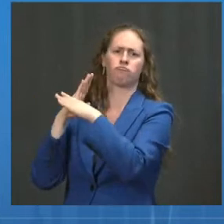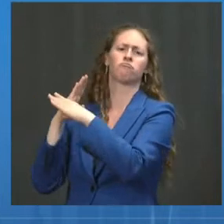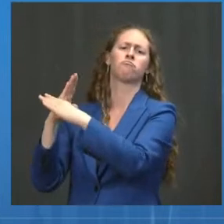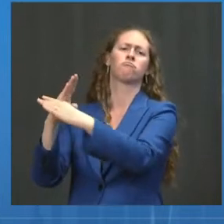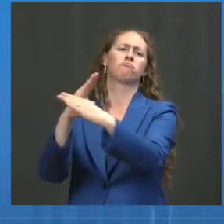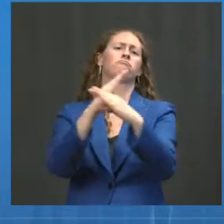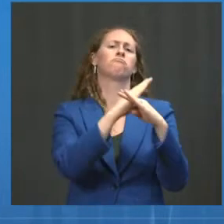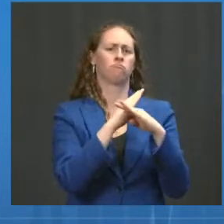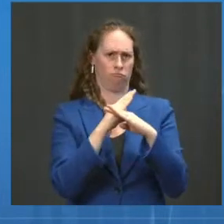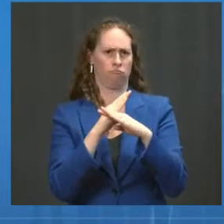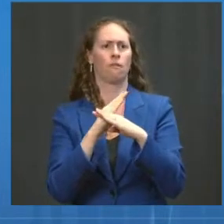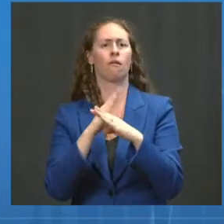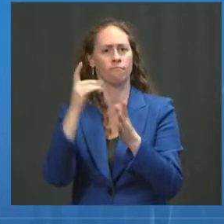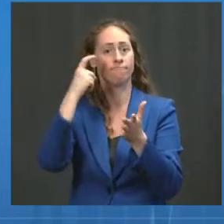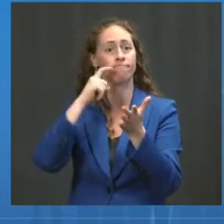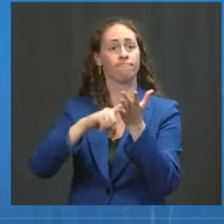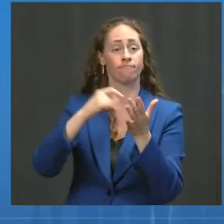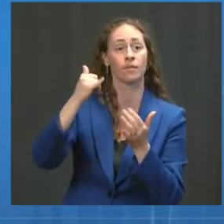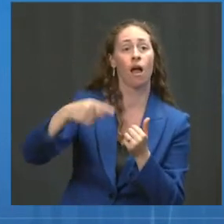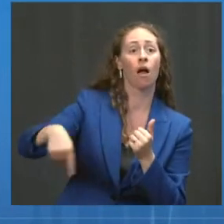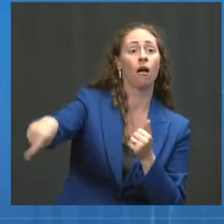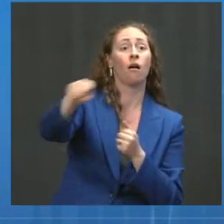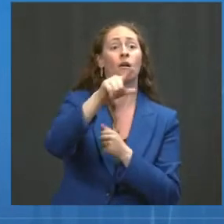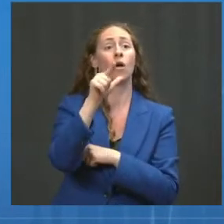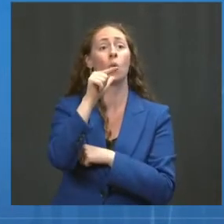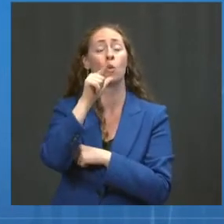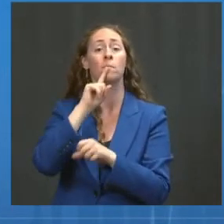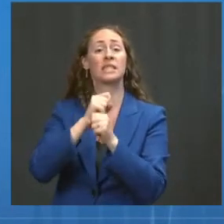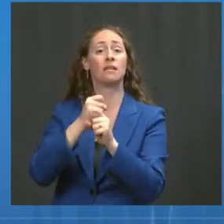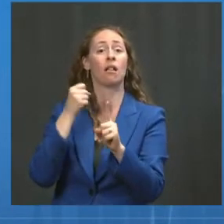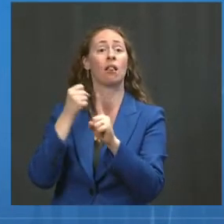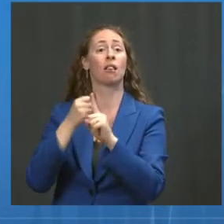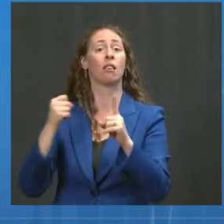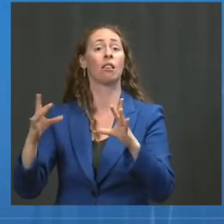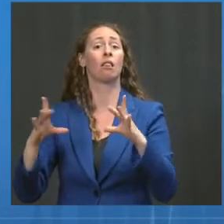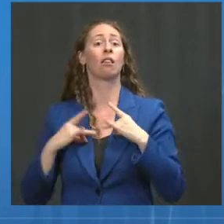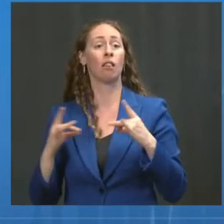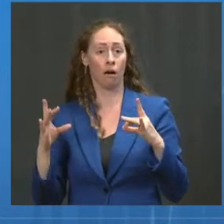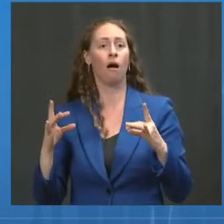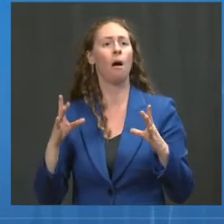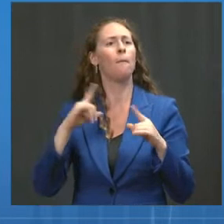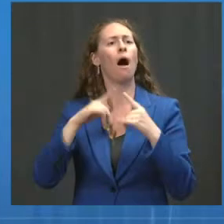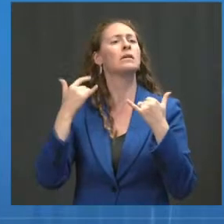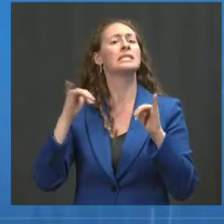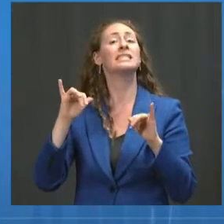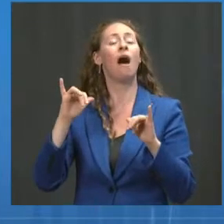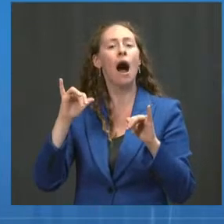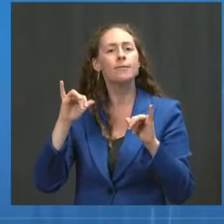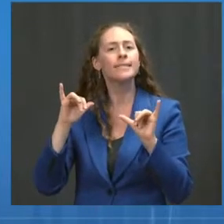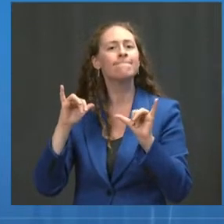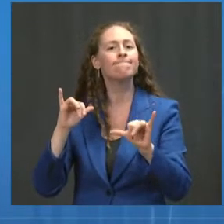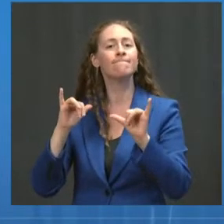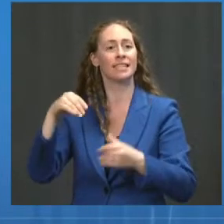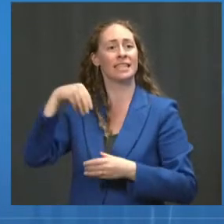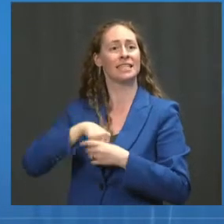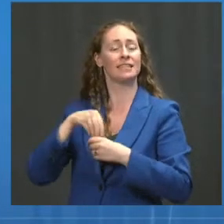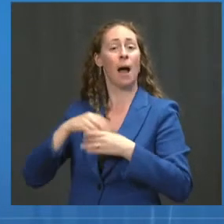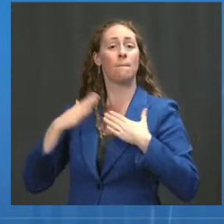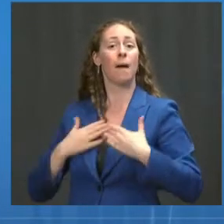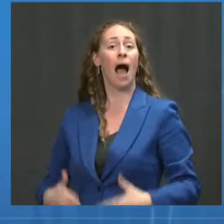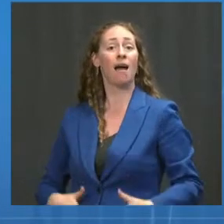time. Second, vaccine effectiveness against severe disease, hospitalization, and death remains